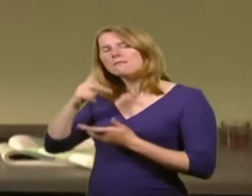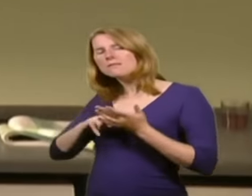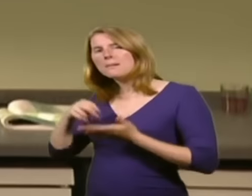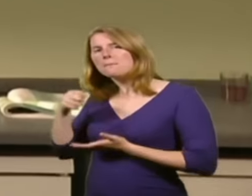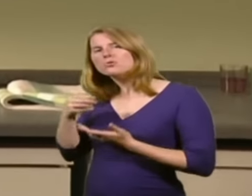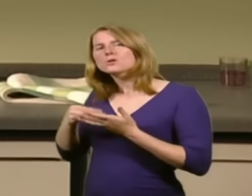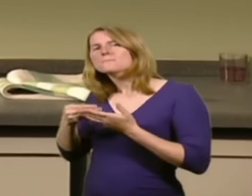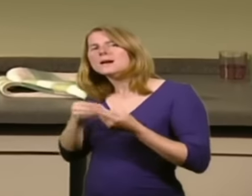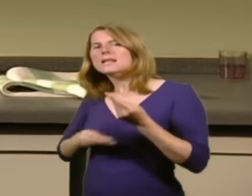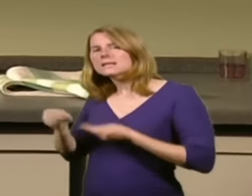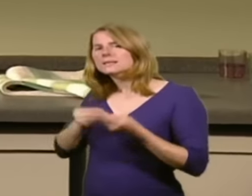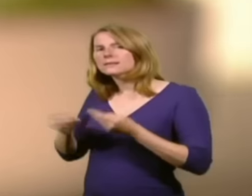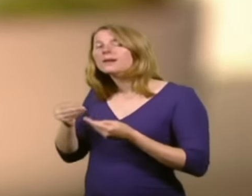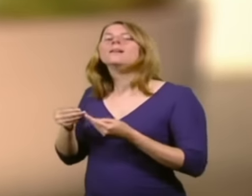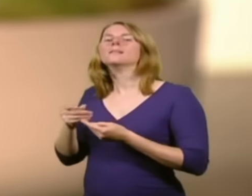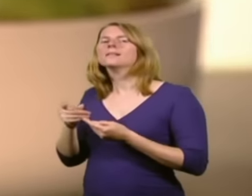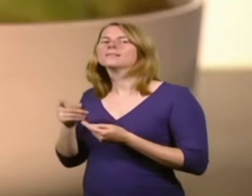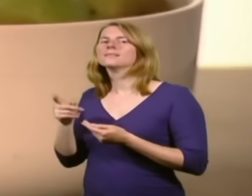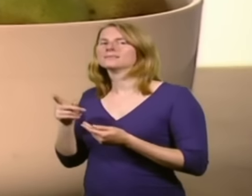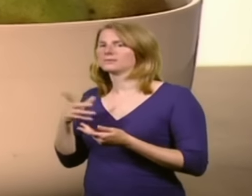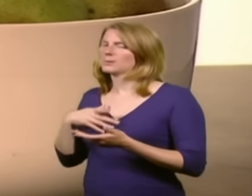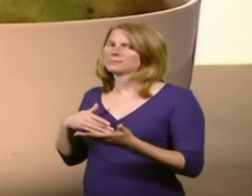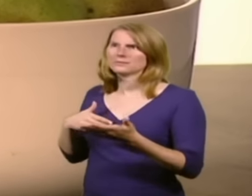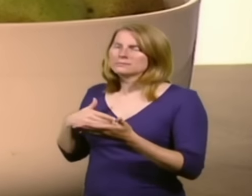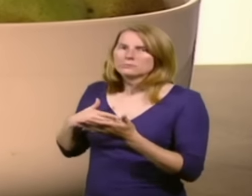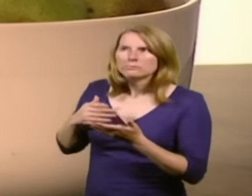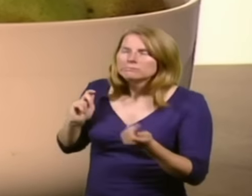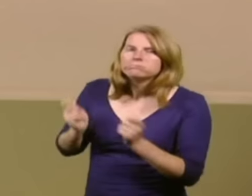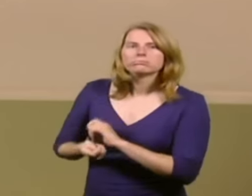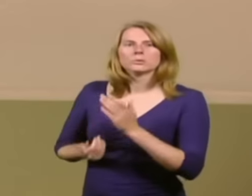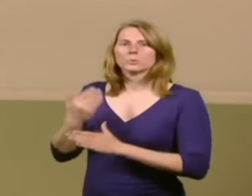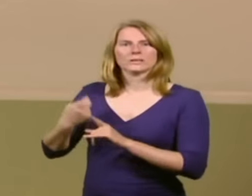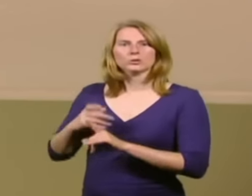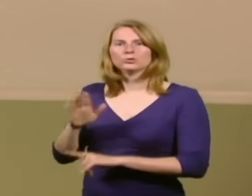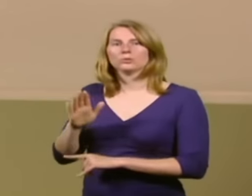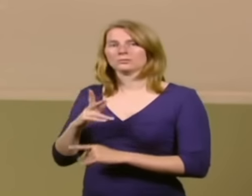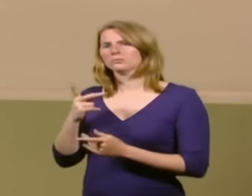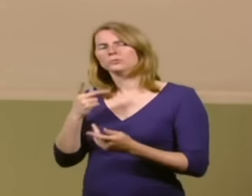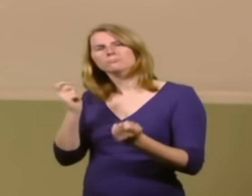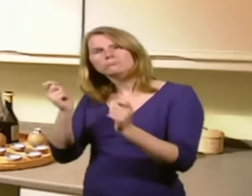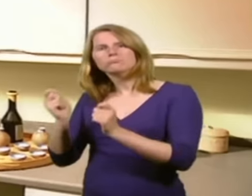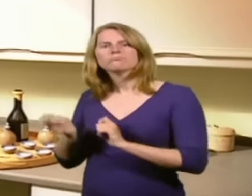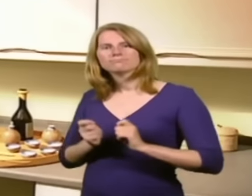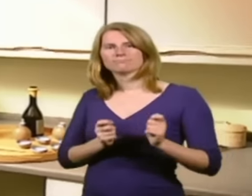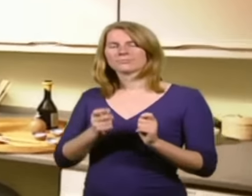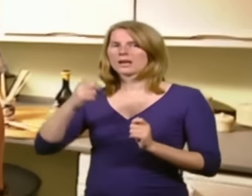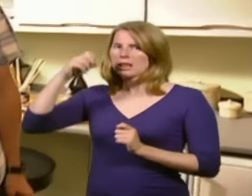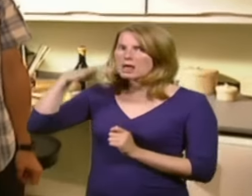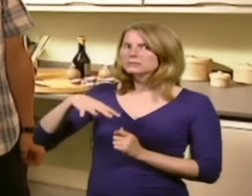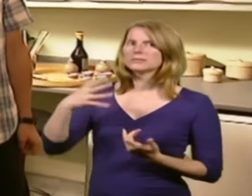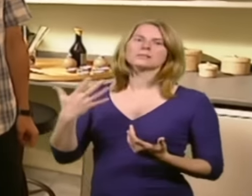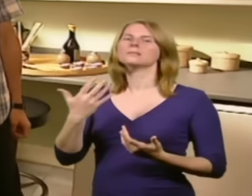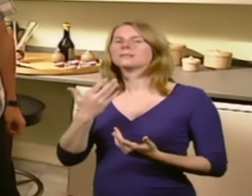house is selling, you're not going to replace the entire kitchen. We made it look as good as it possibly can. Put some new lighting in. How do you like the color?